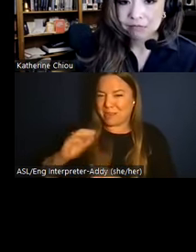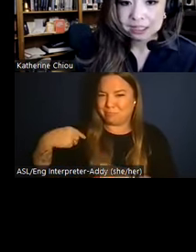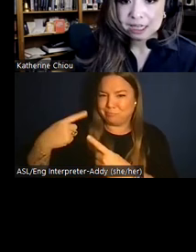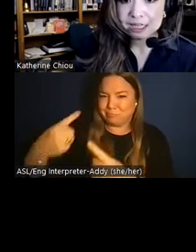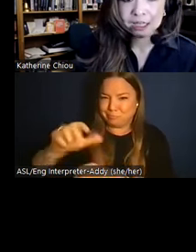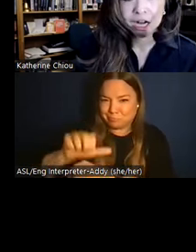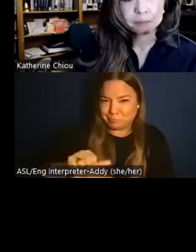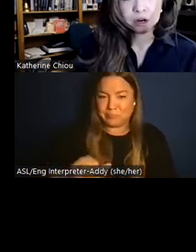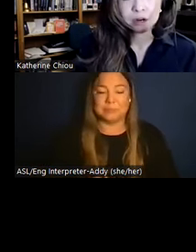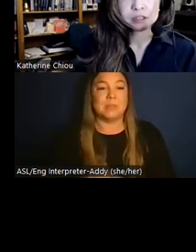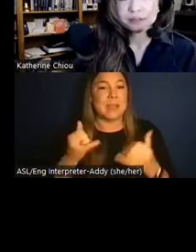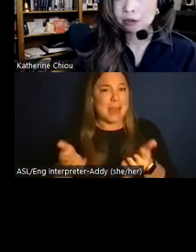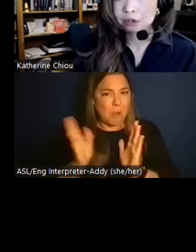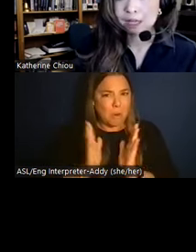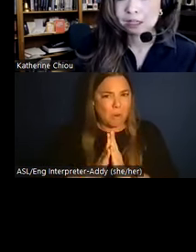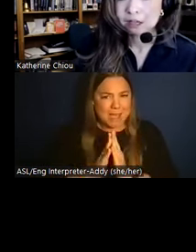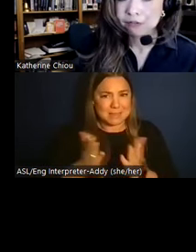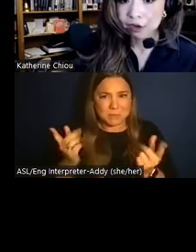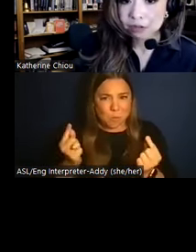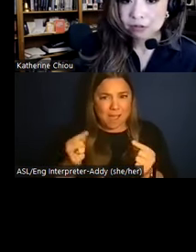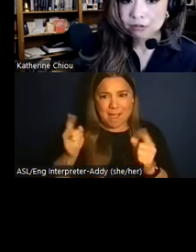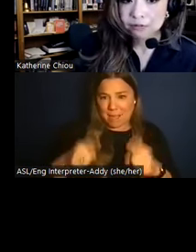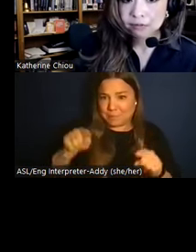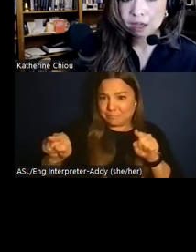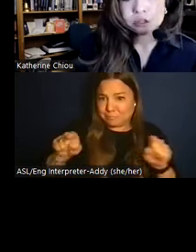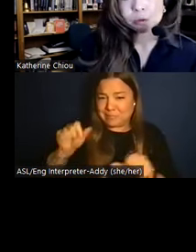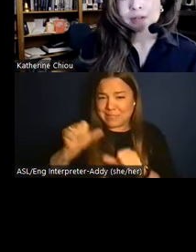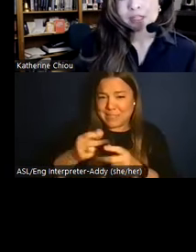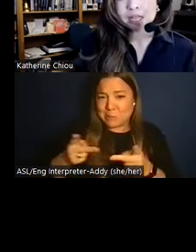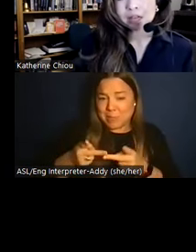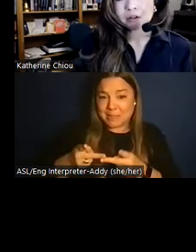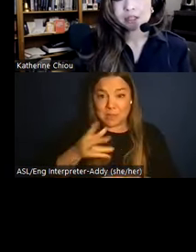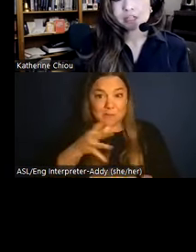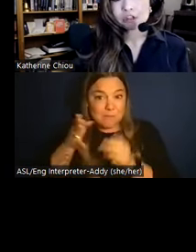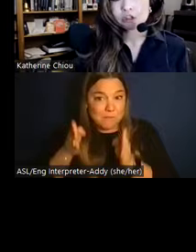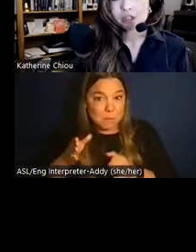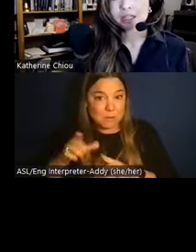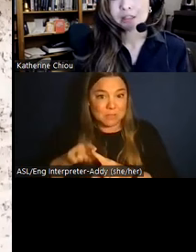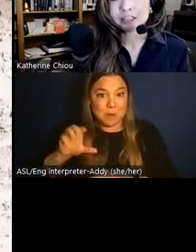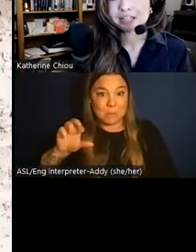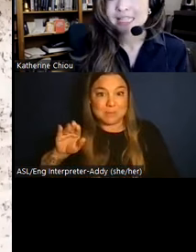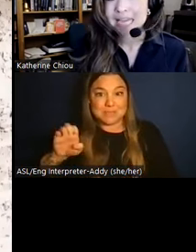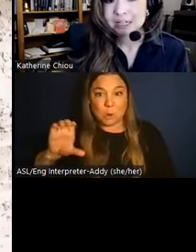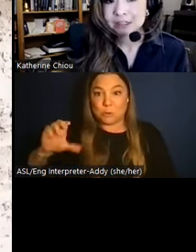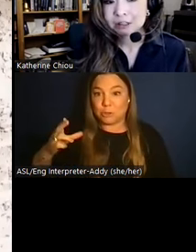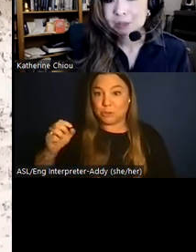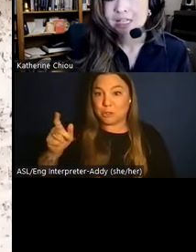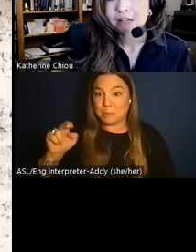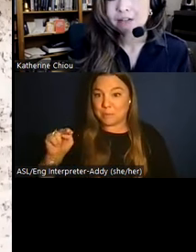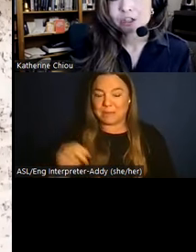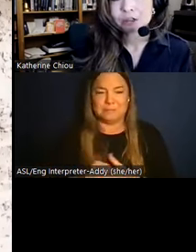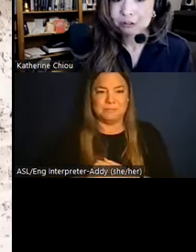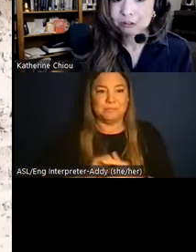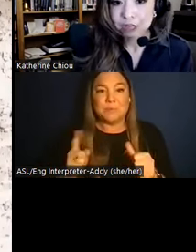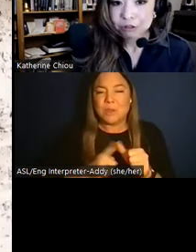feasts resonate in the humble hearts of Cerro Chapen's farmers? To weave together this intricate culinary tale, we delve into